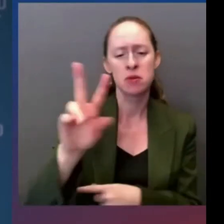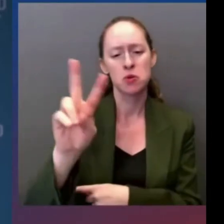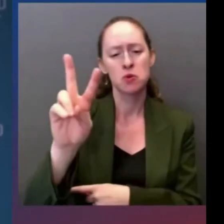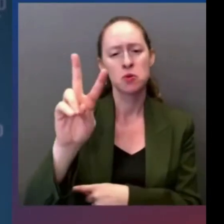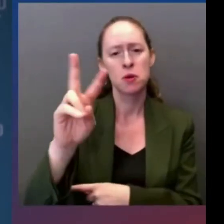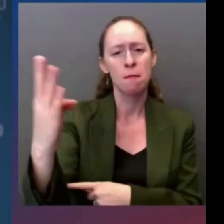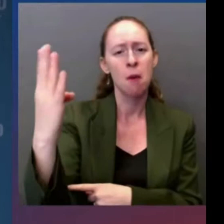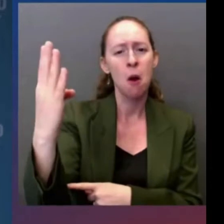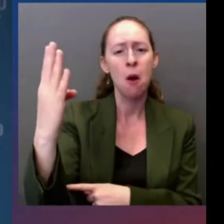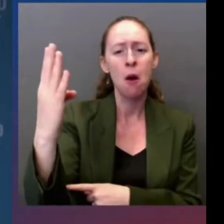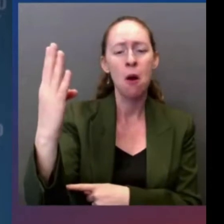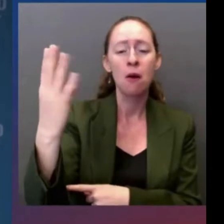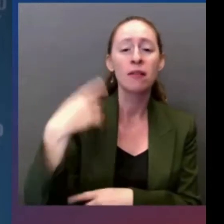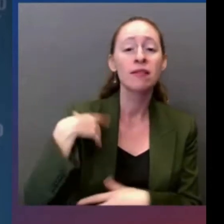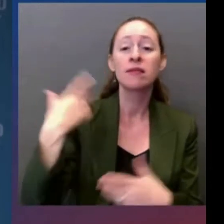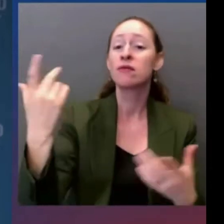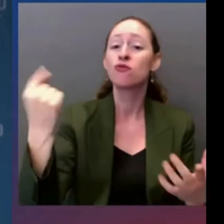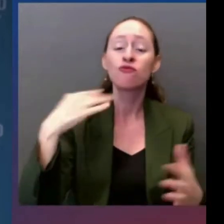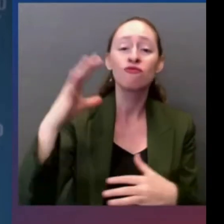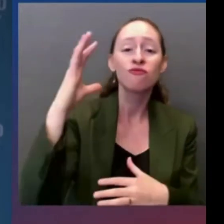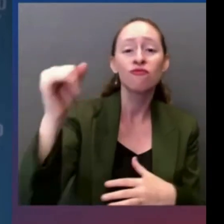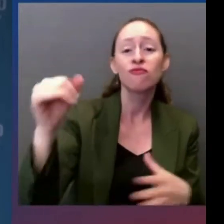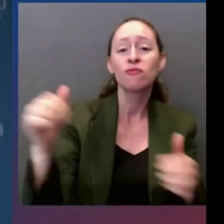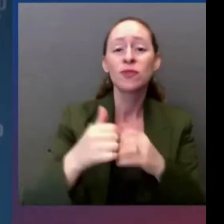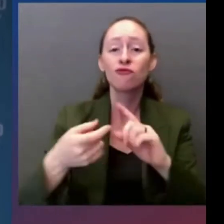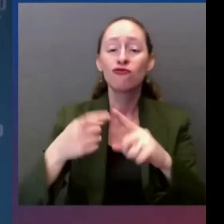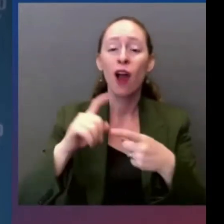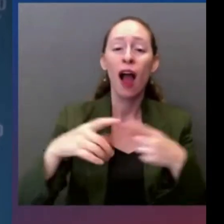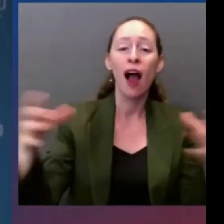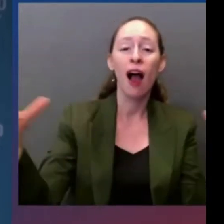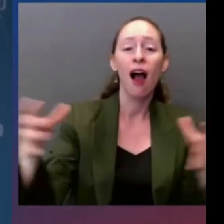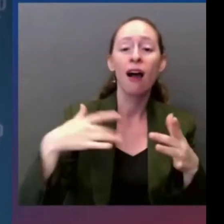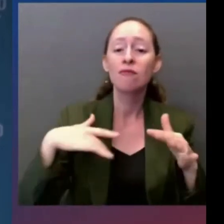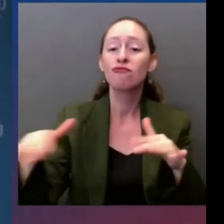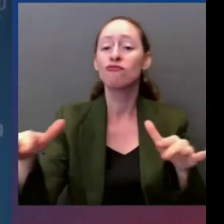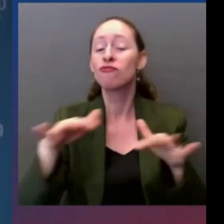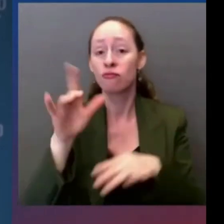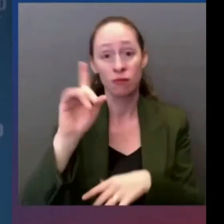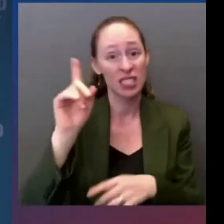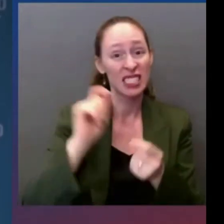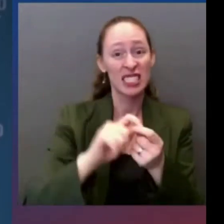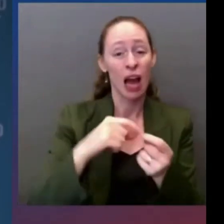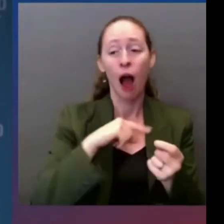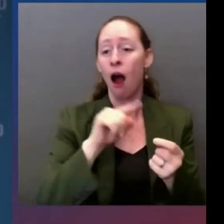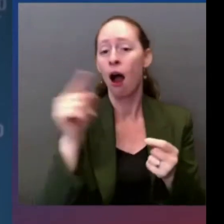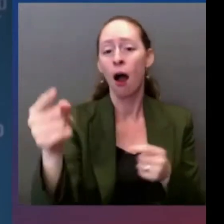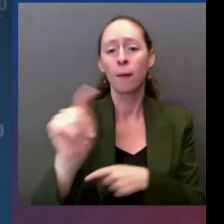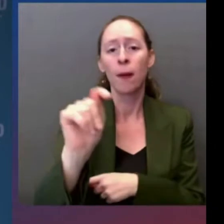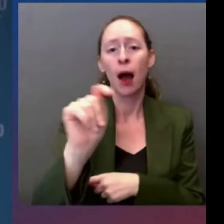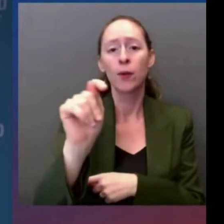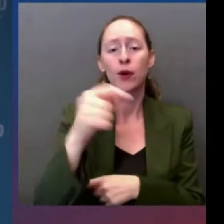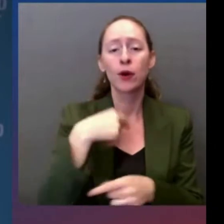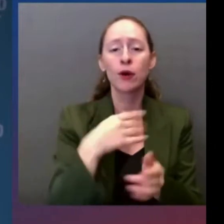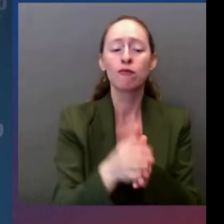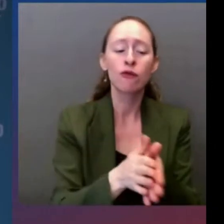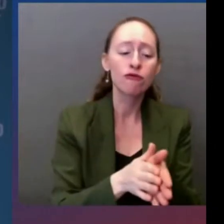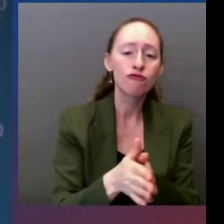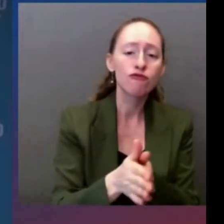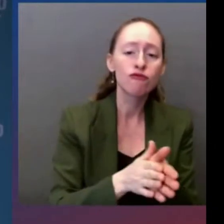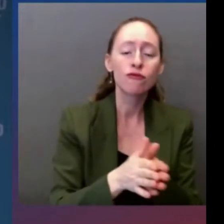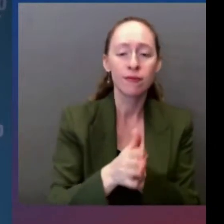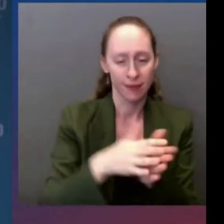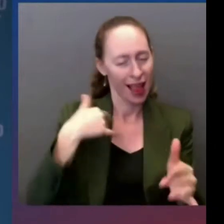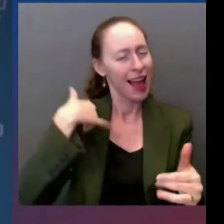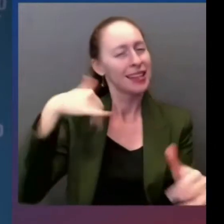was just washing my hands at a bathroom sink. I remember, for some reason, a poster on the wall, a drag queen's